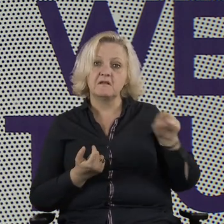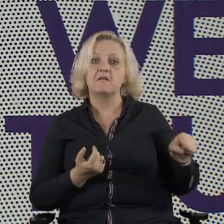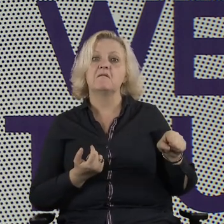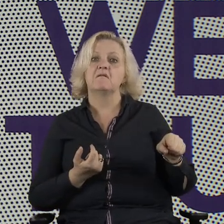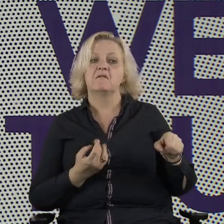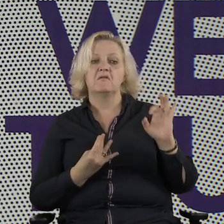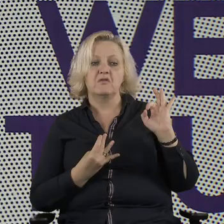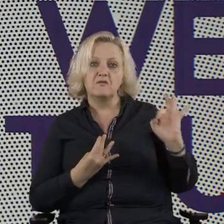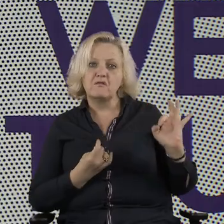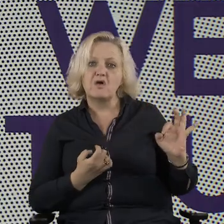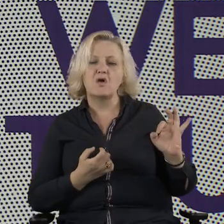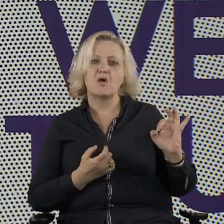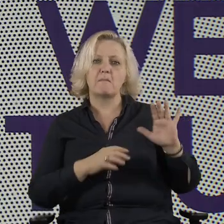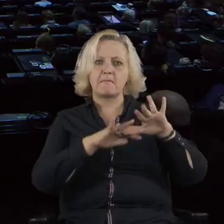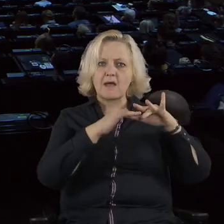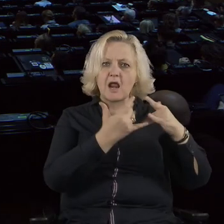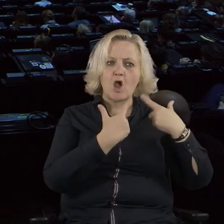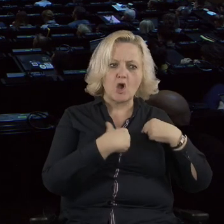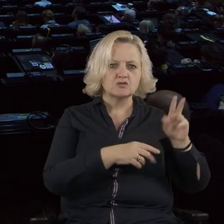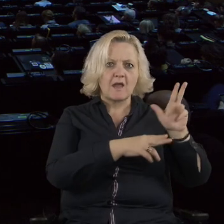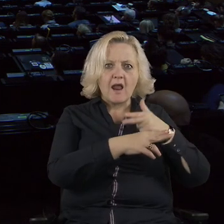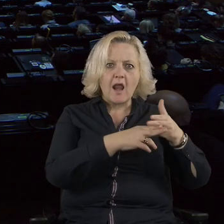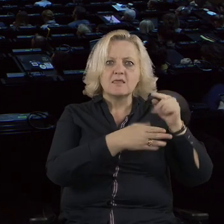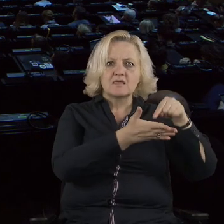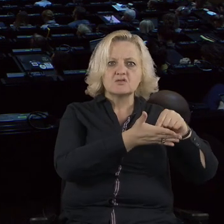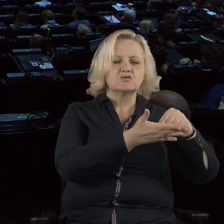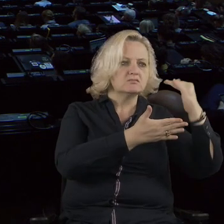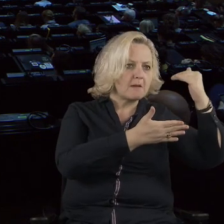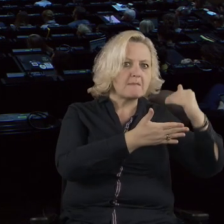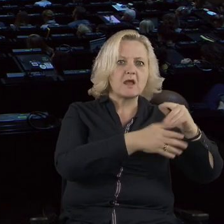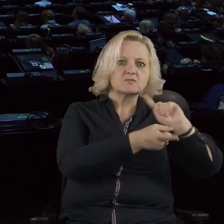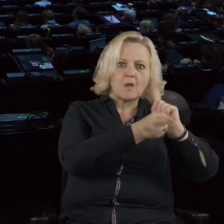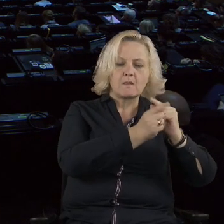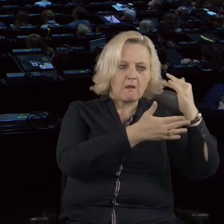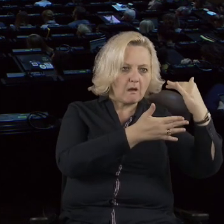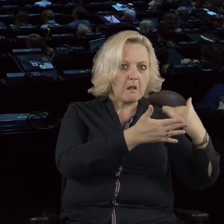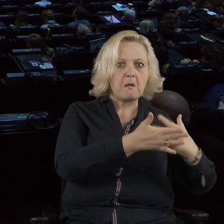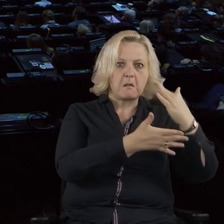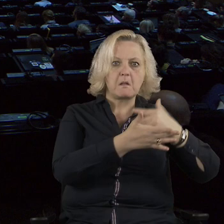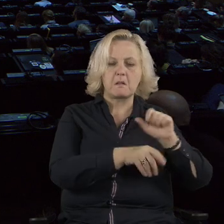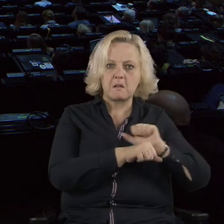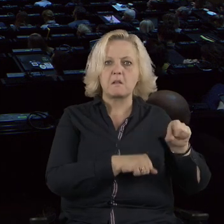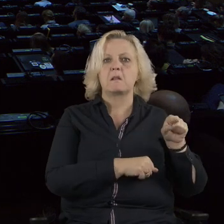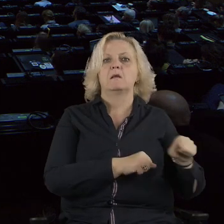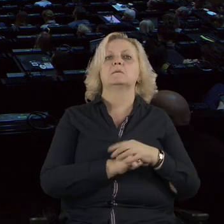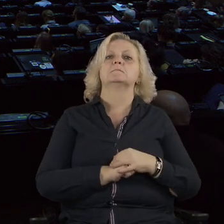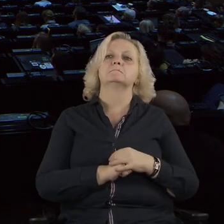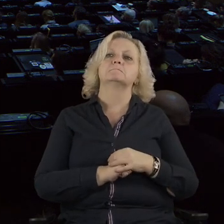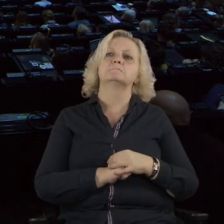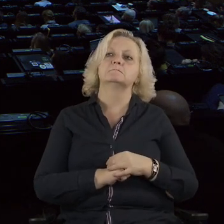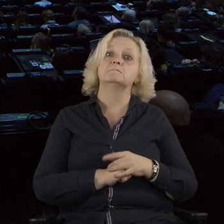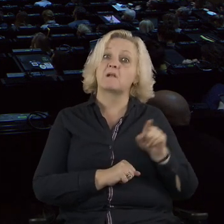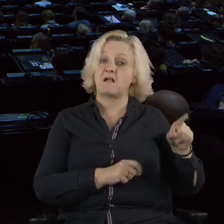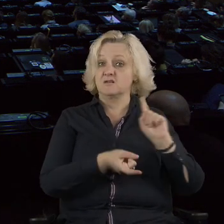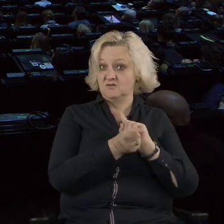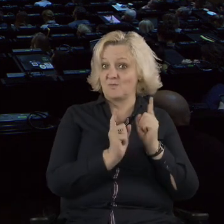centre. And I understand the emphasis was made that this is there because meetings are important. In the